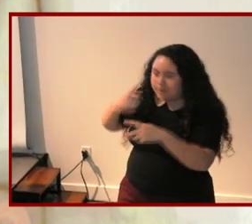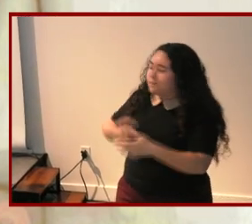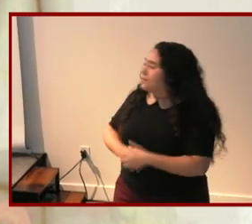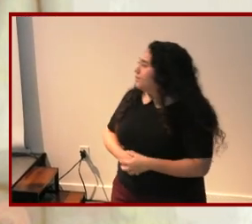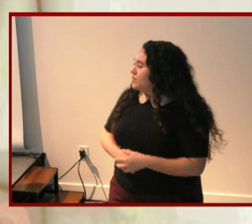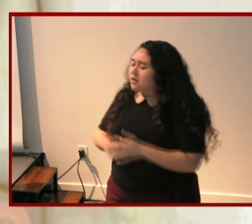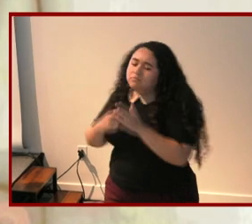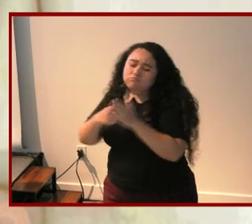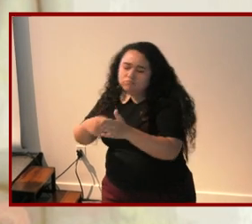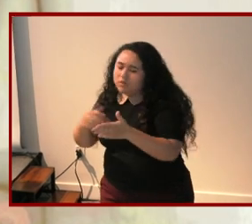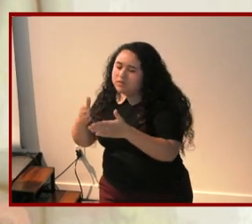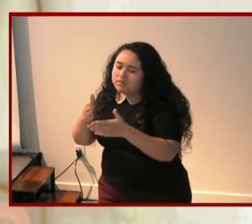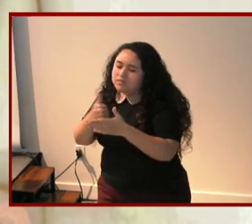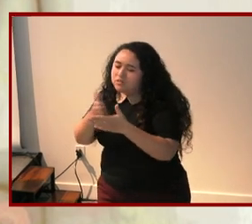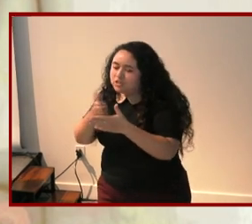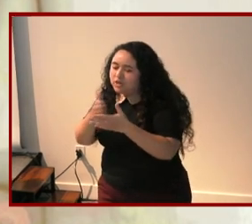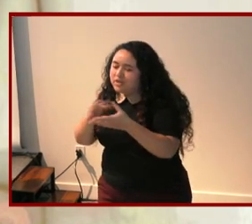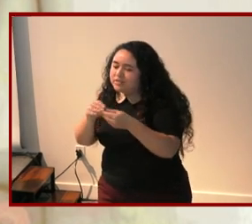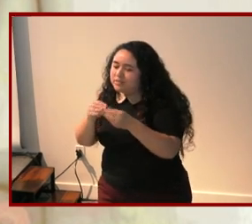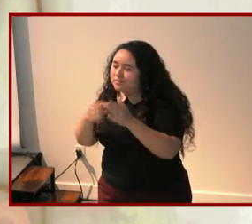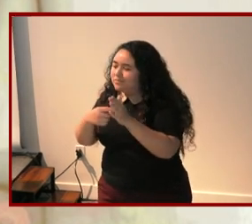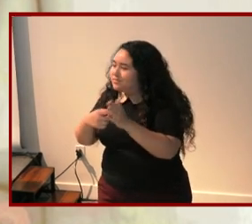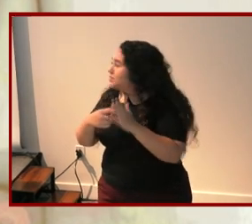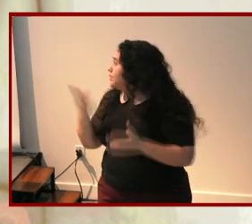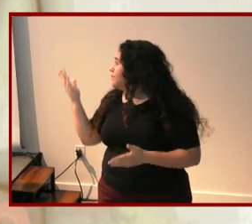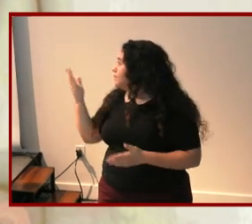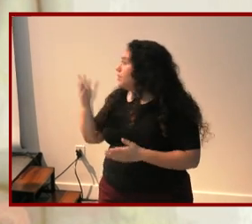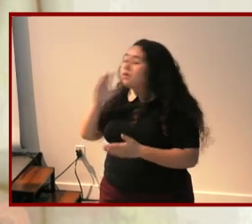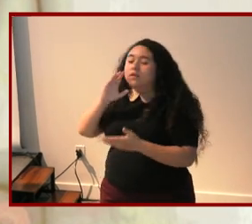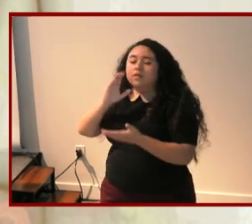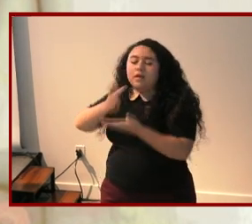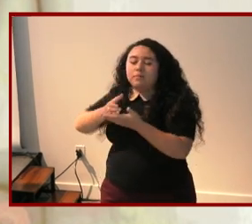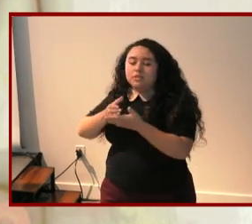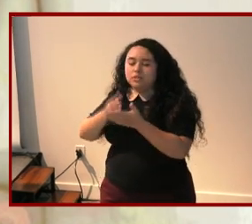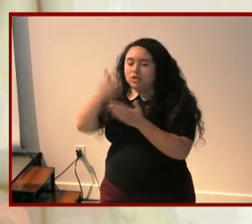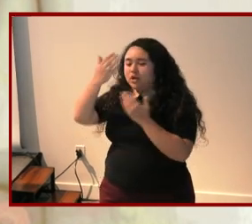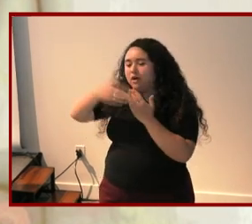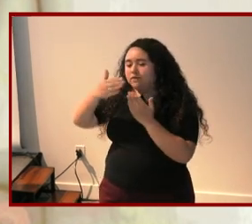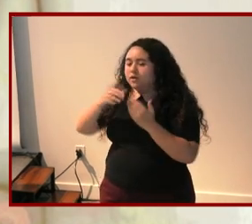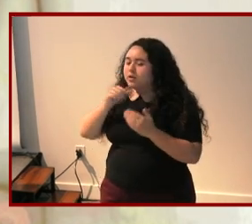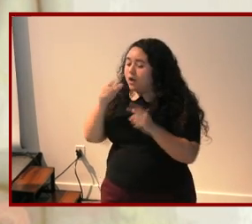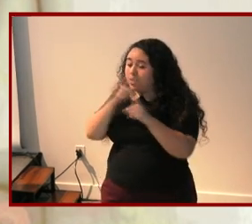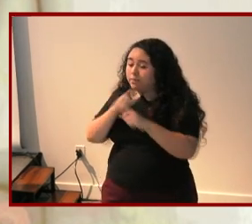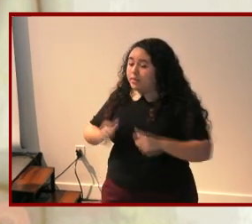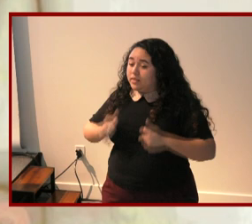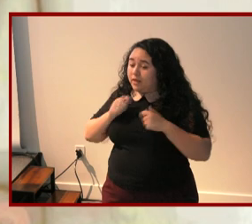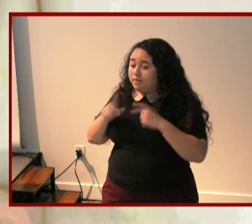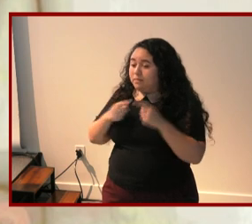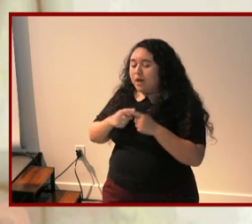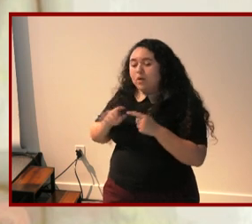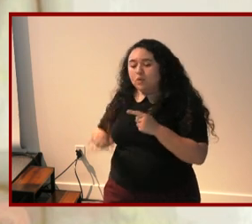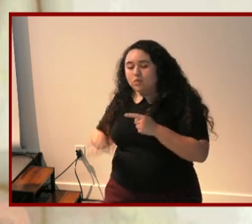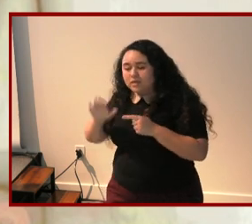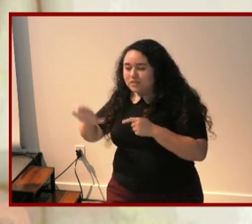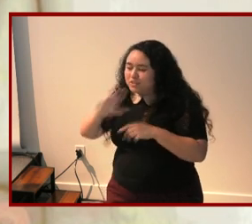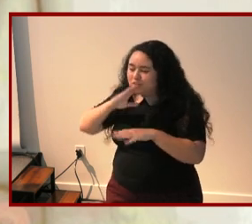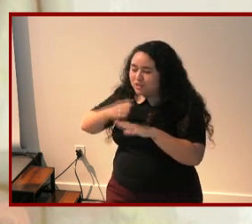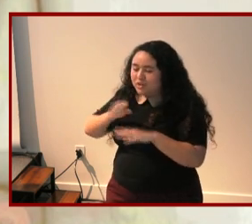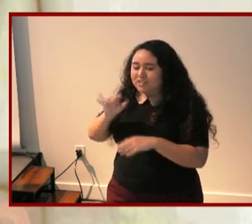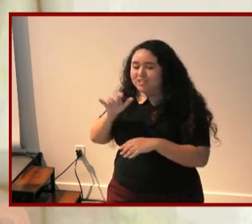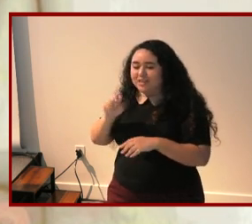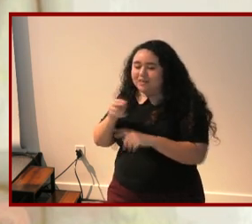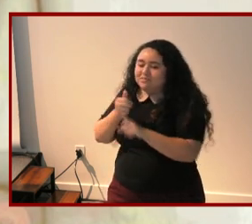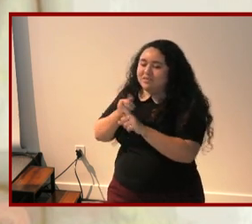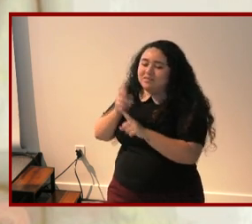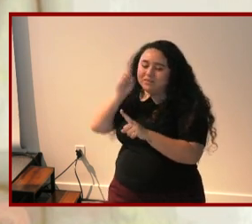examples on the screen is an image of the cover of an uncomplicated life by paul doherty about raising his daughter jillian who has down